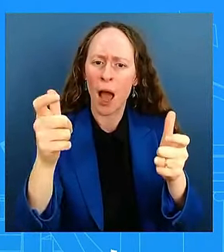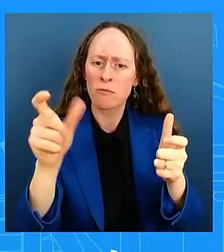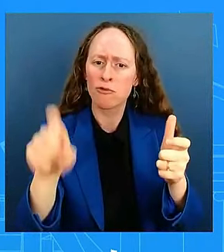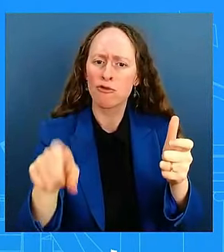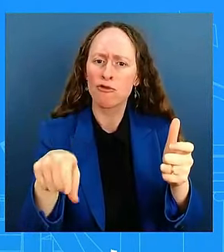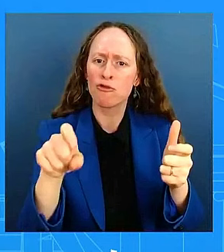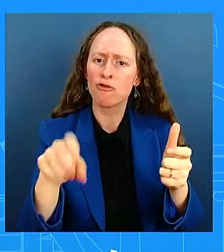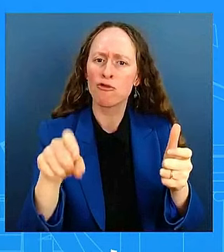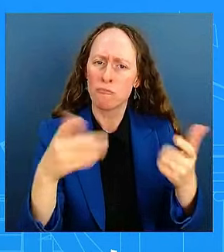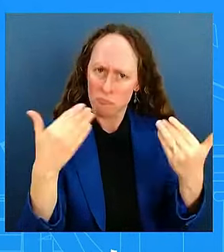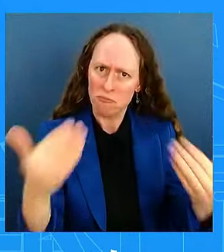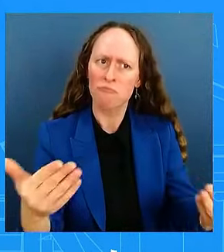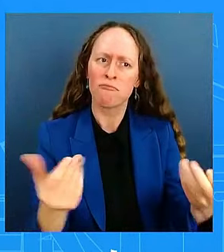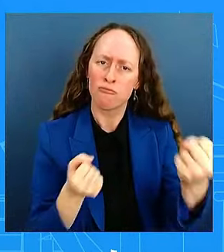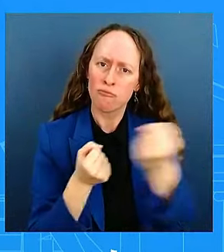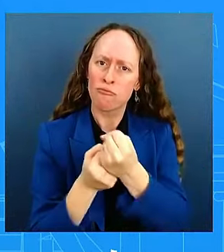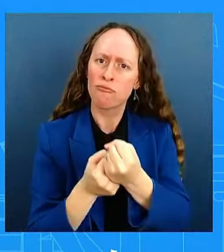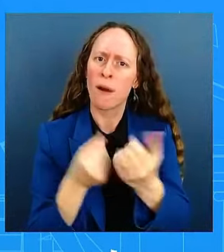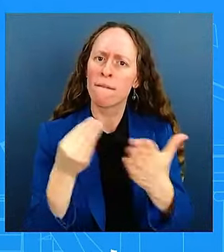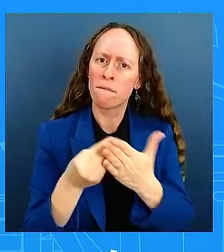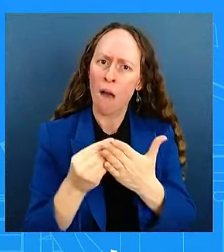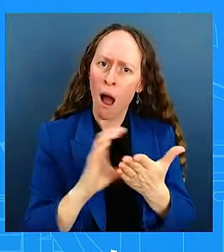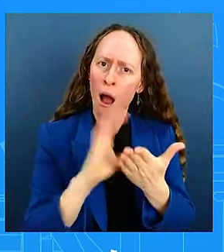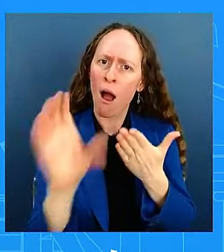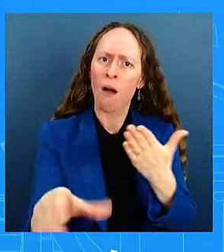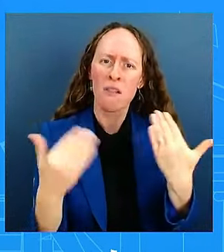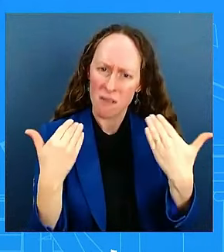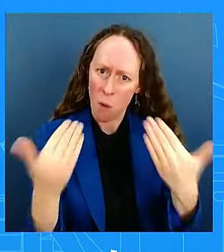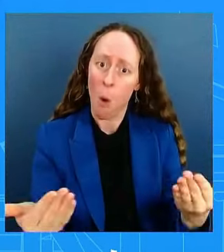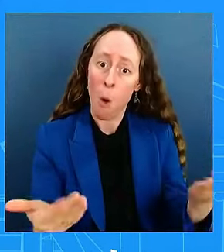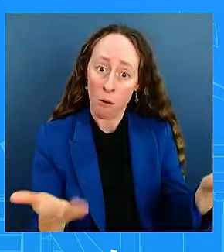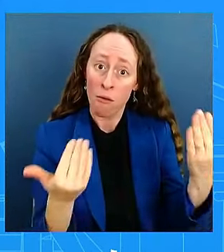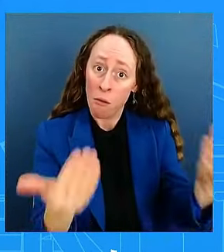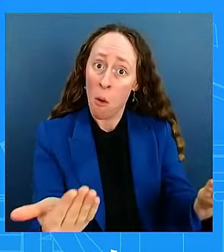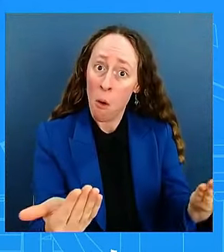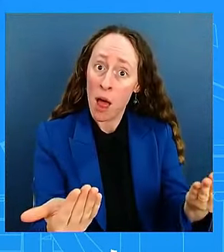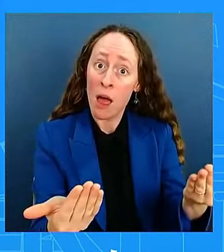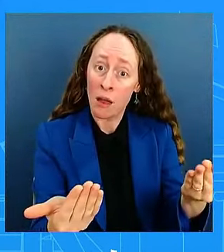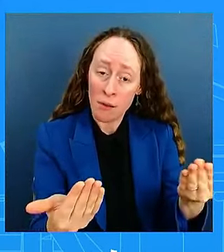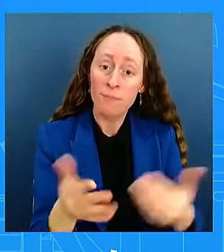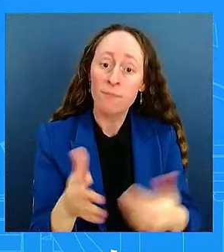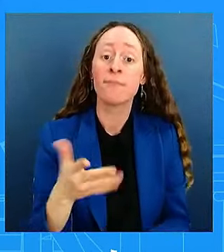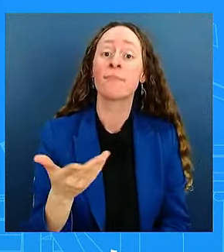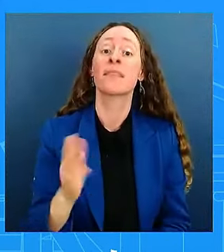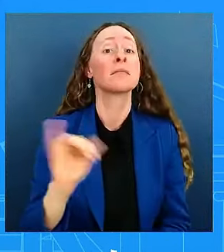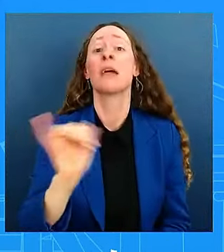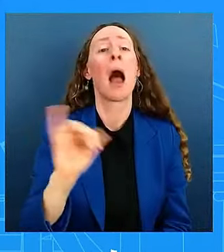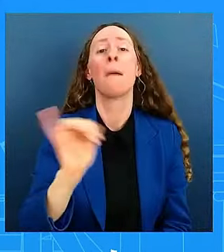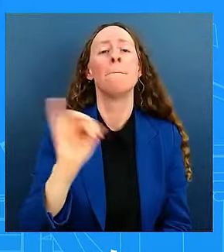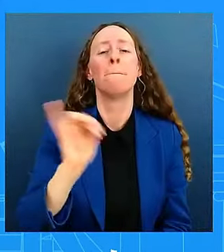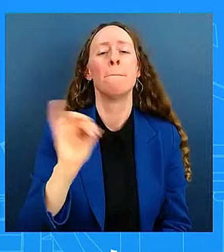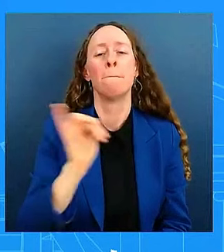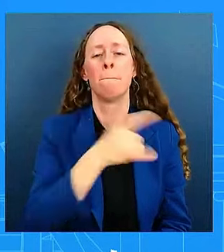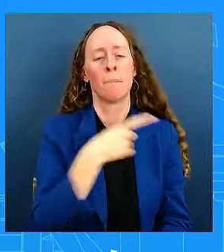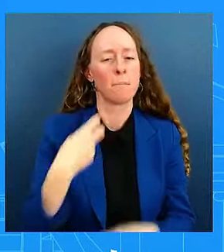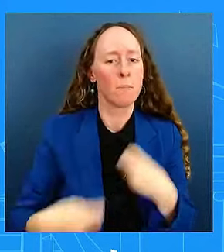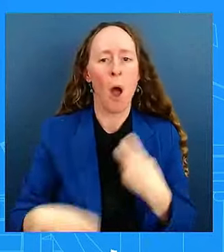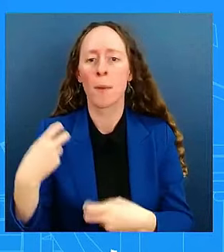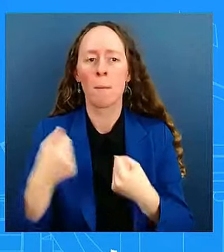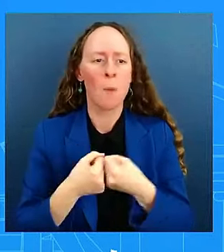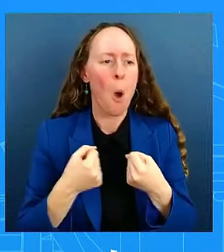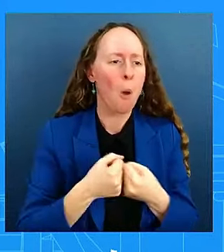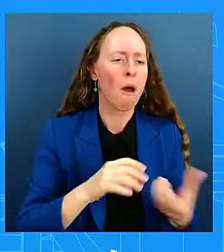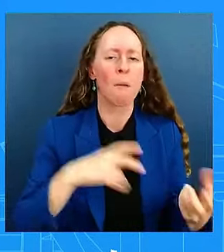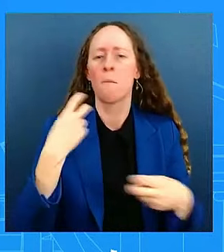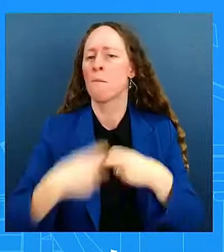if they're serious, they would get to work and get that done. Just like in the, with the border. If they were serious about the border, they wouldn't vote against their